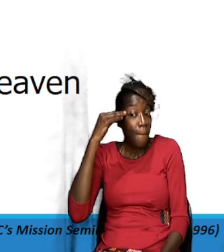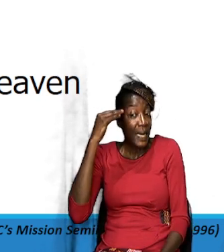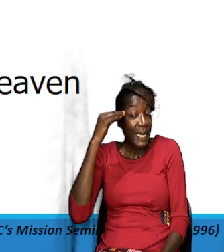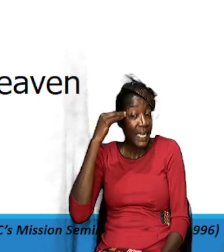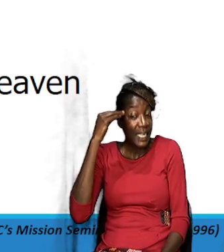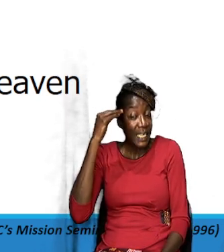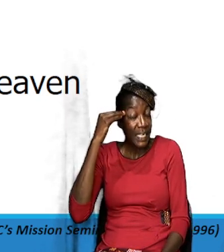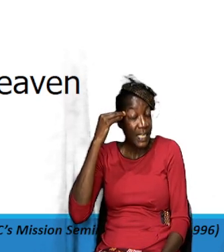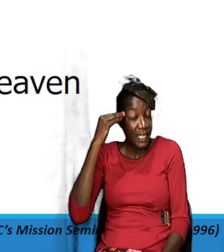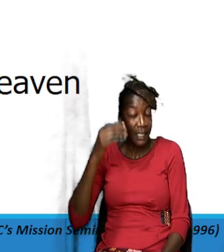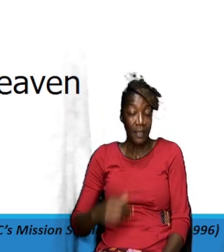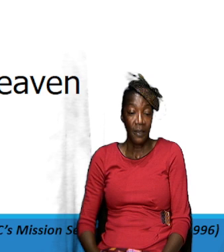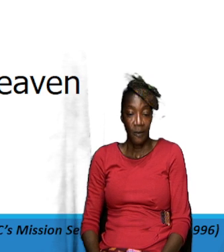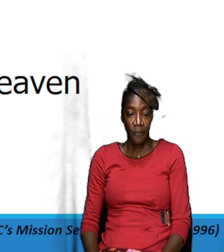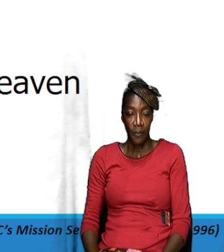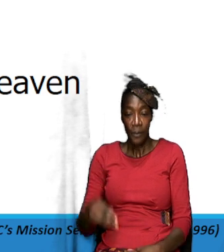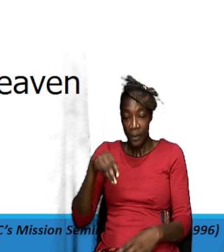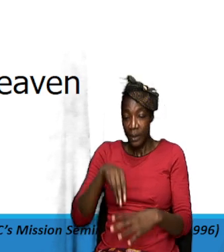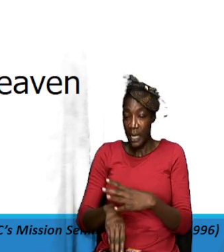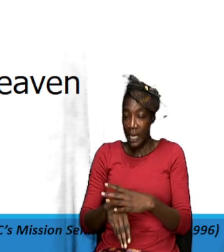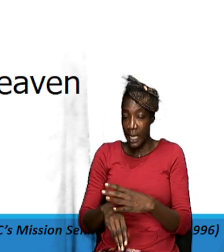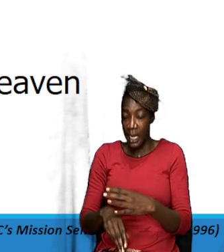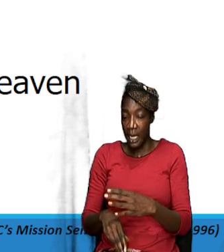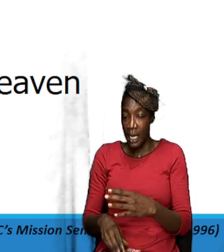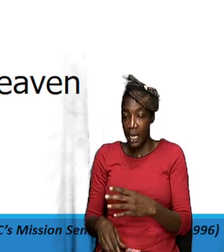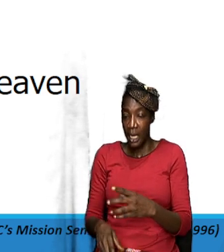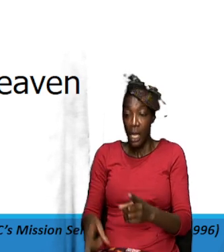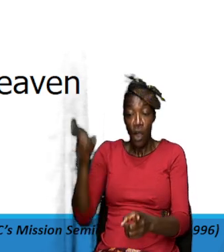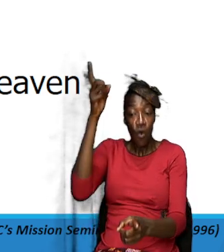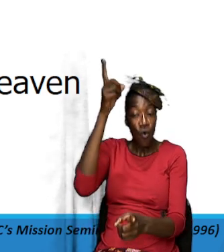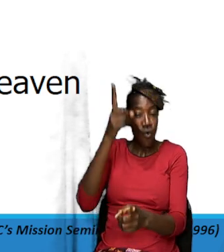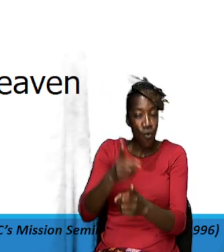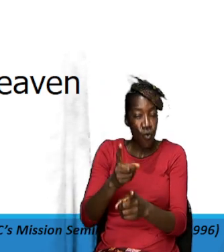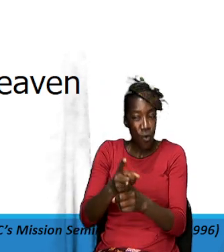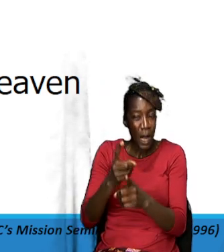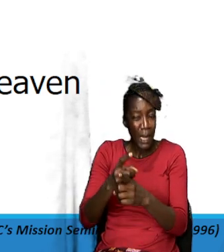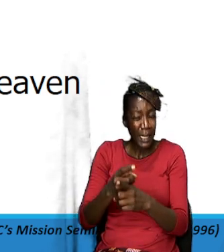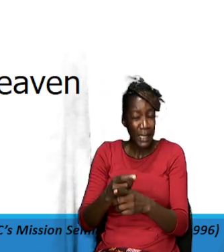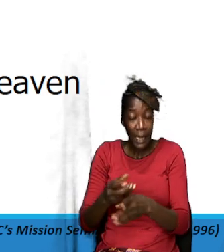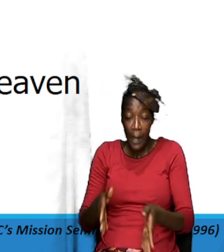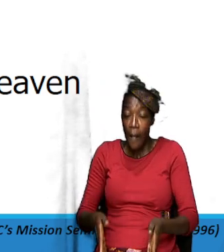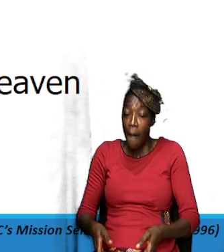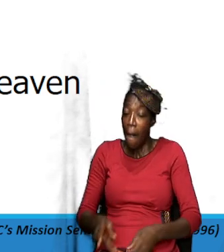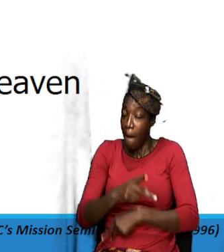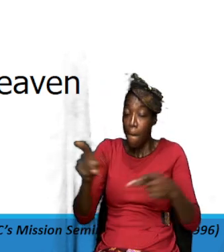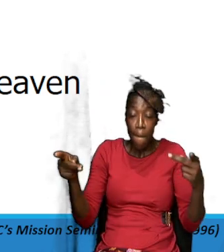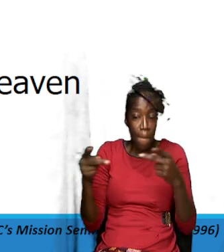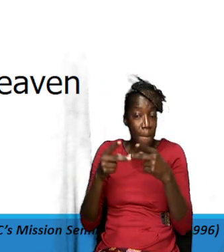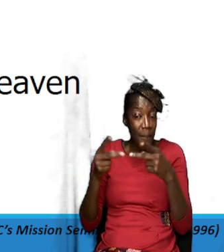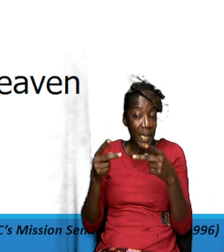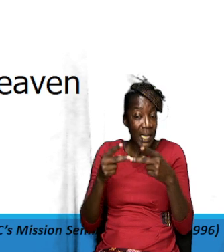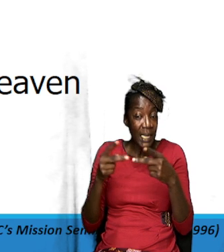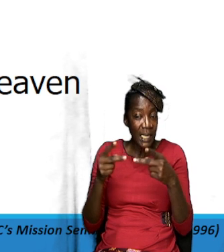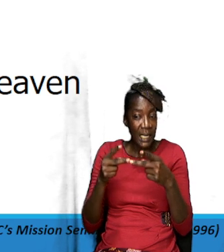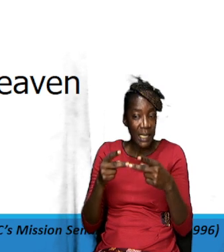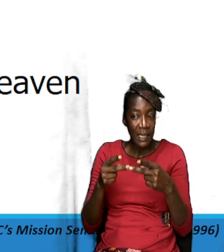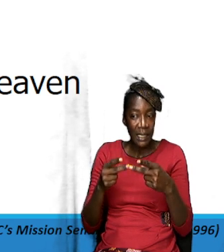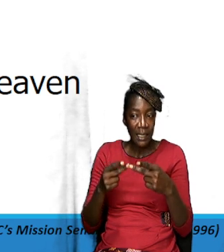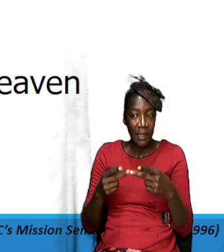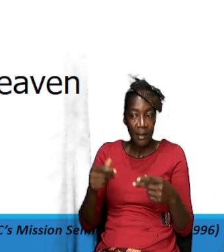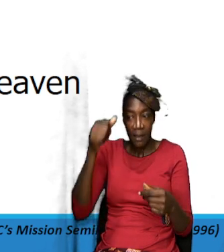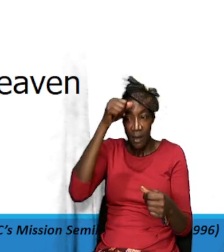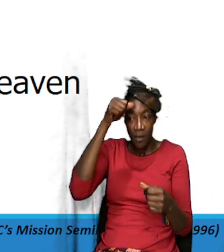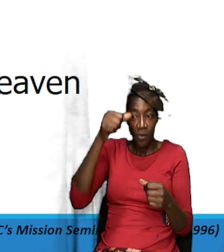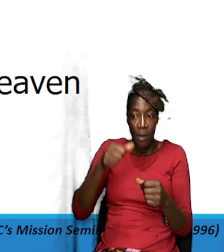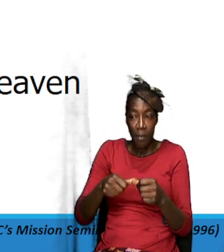in the correct frame of mind as it were we are saying we are reminding